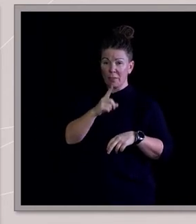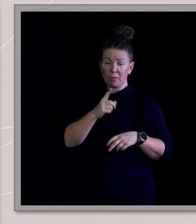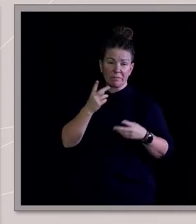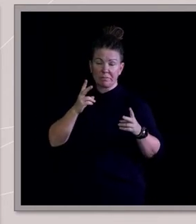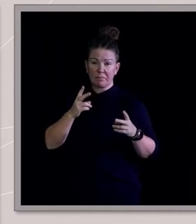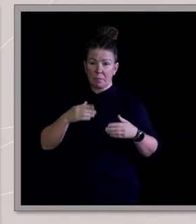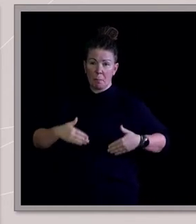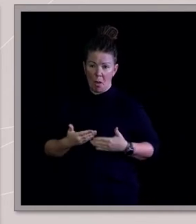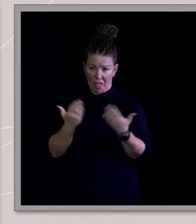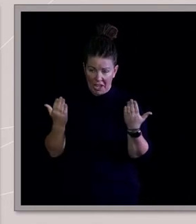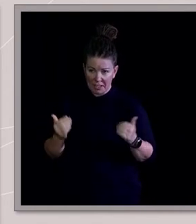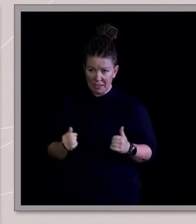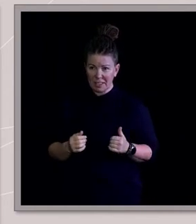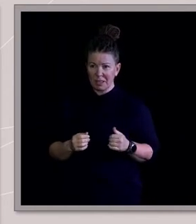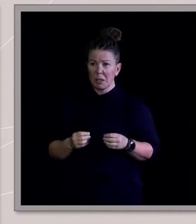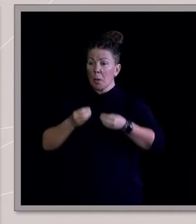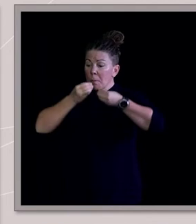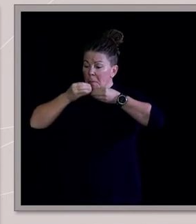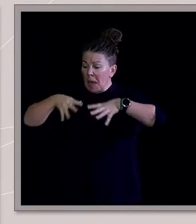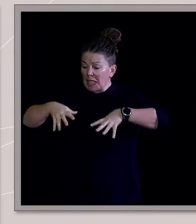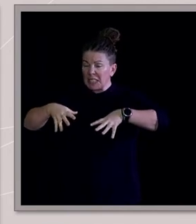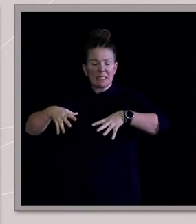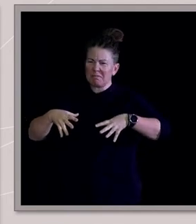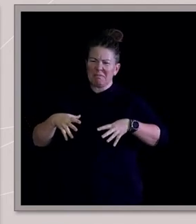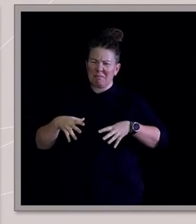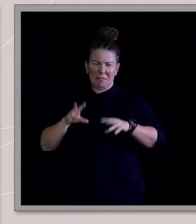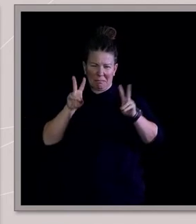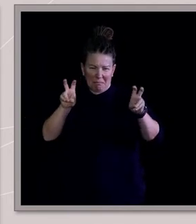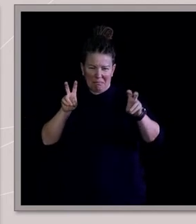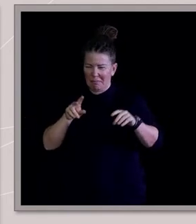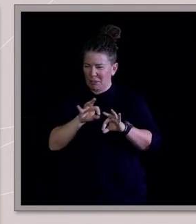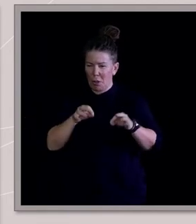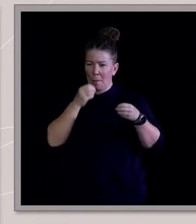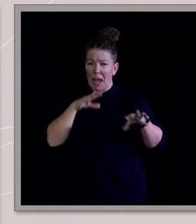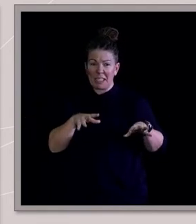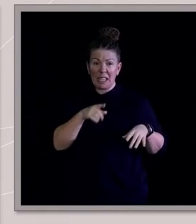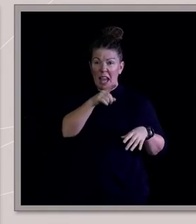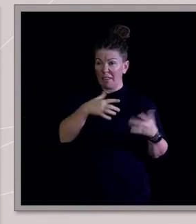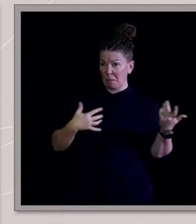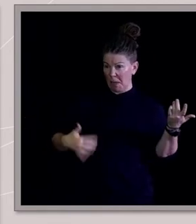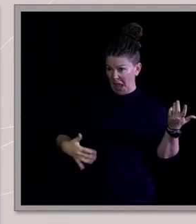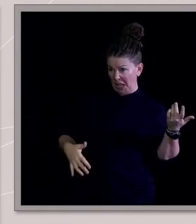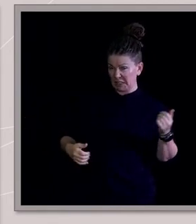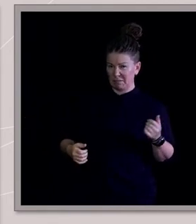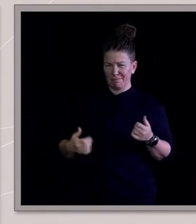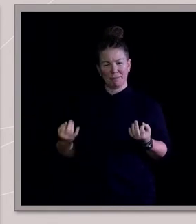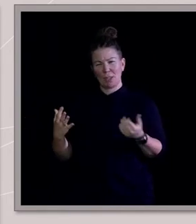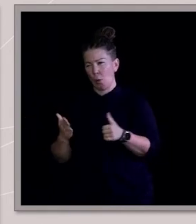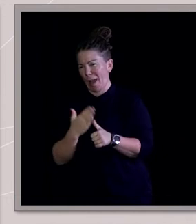party, but you weren't allowed to call them parties in the church. was as close as we got to a party. There was a live band and non-alcoholic punch and some